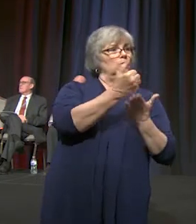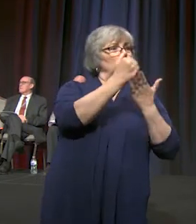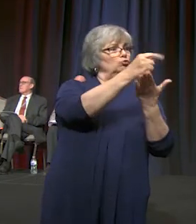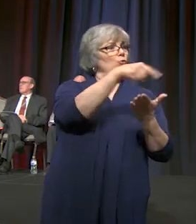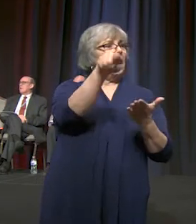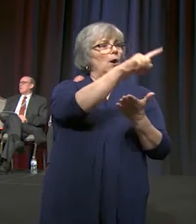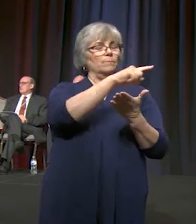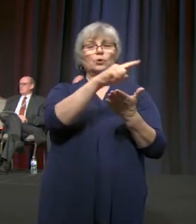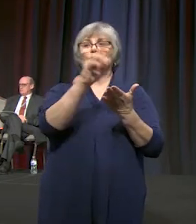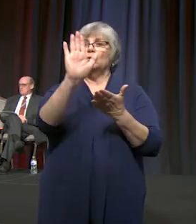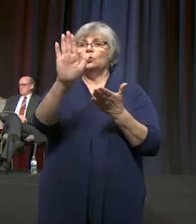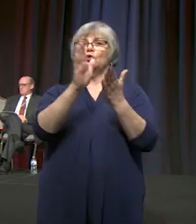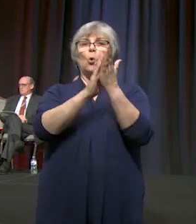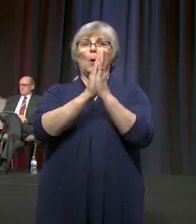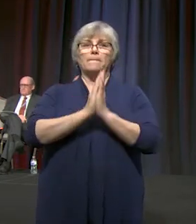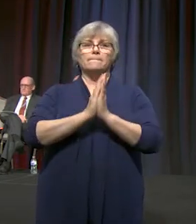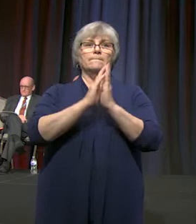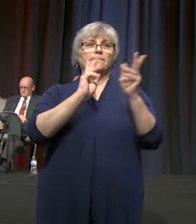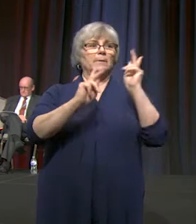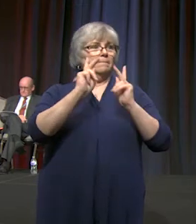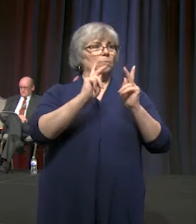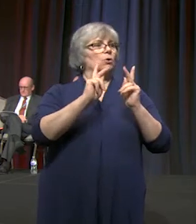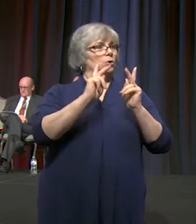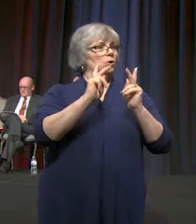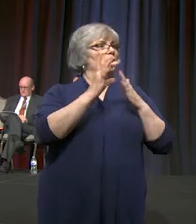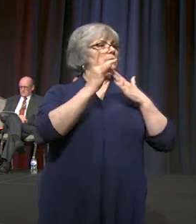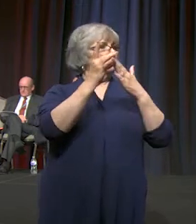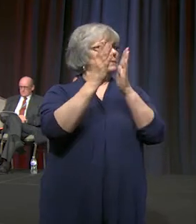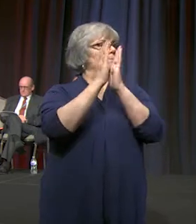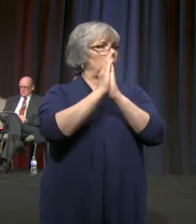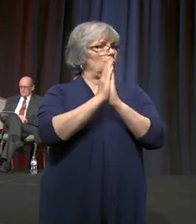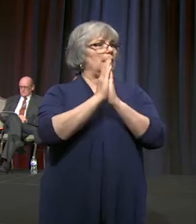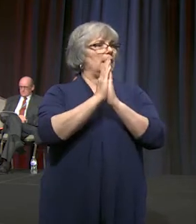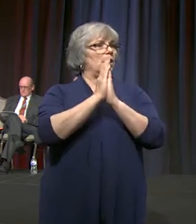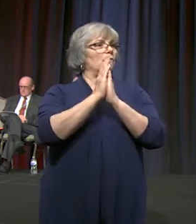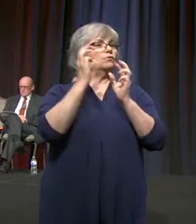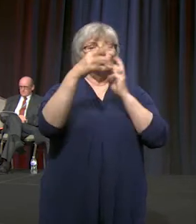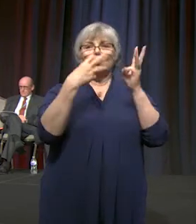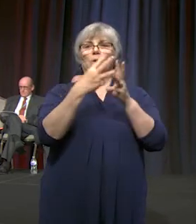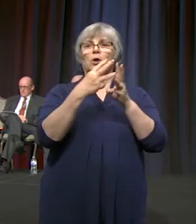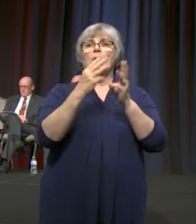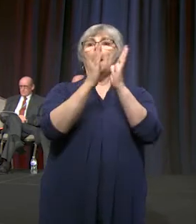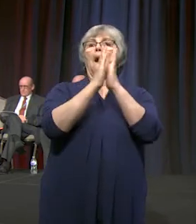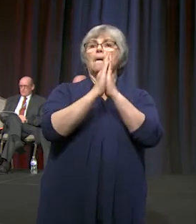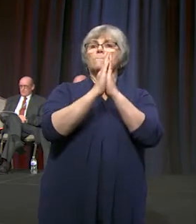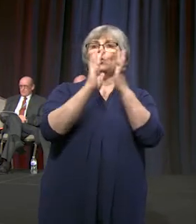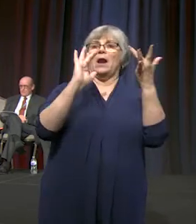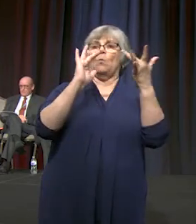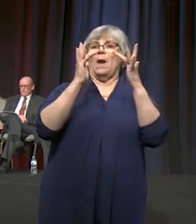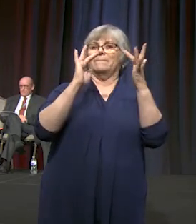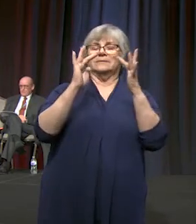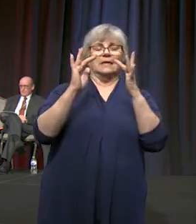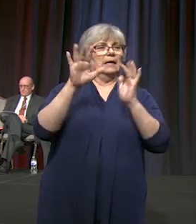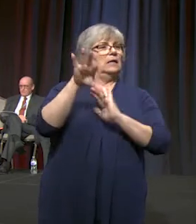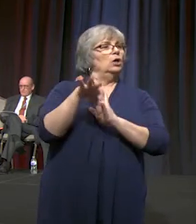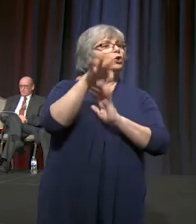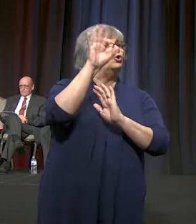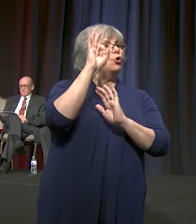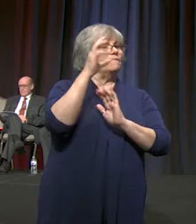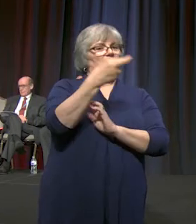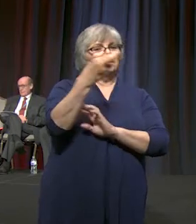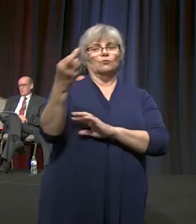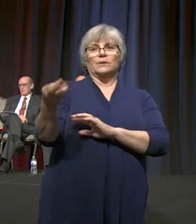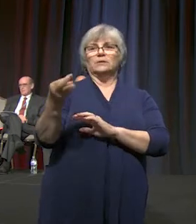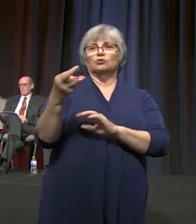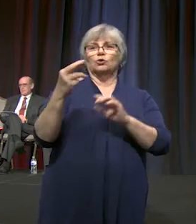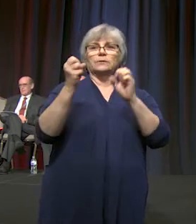people use the guide to prayer around the world, a prayer website where we can find the resources in